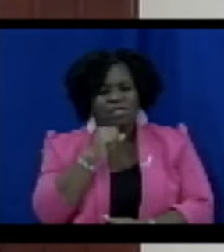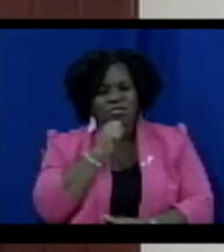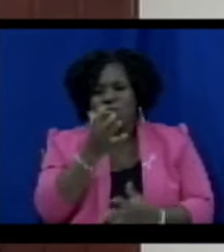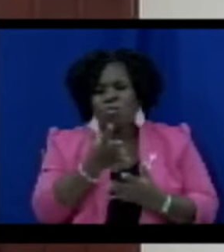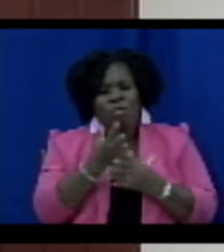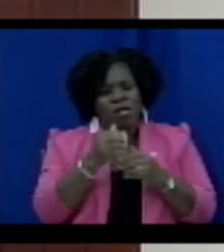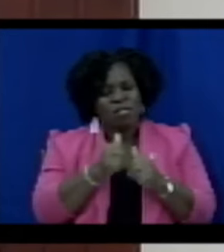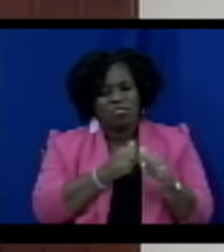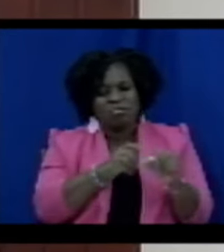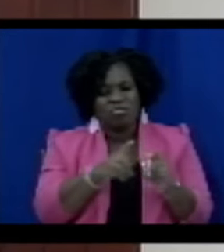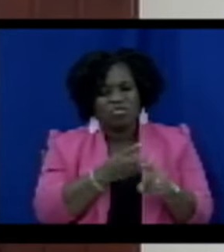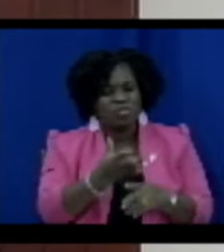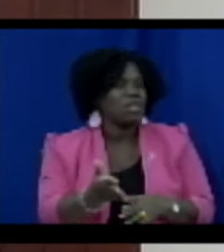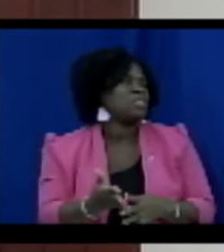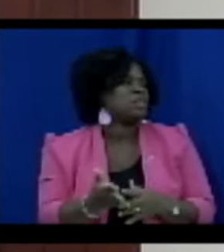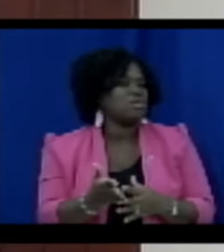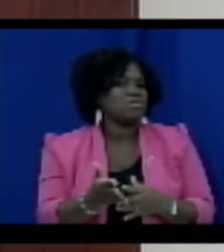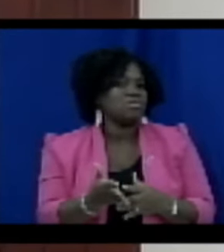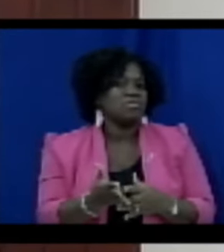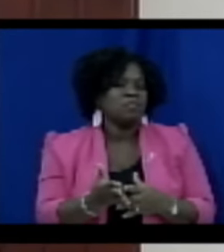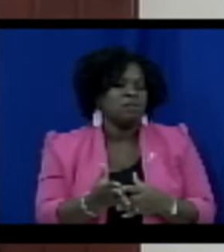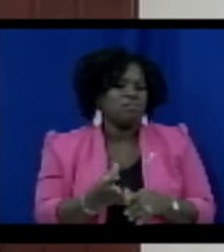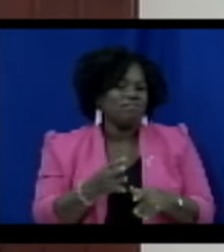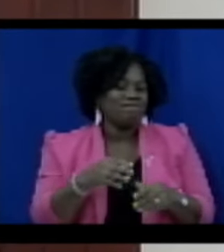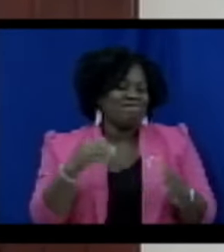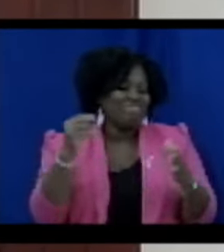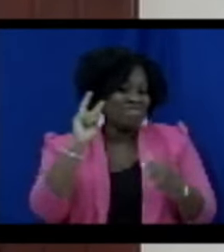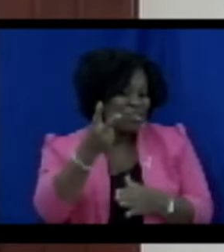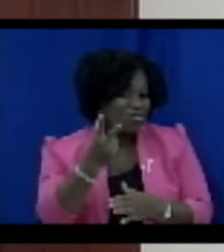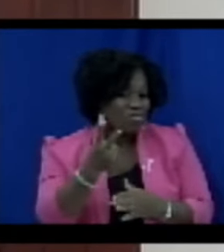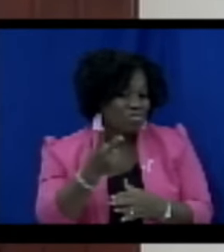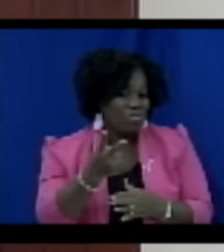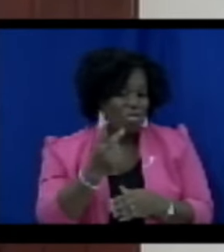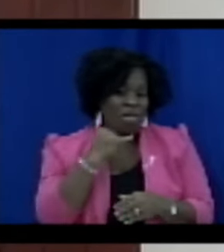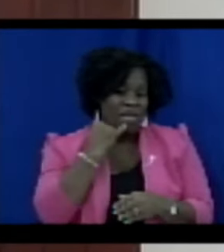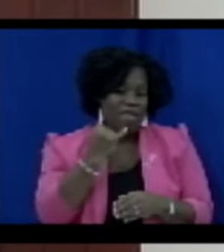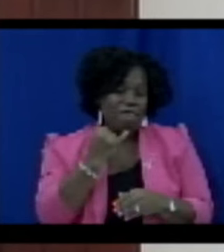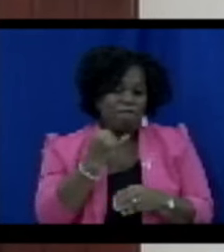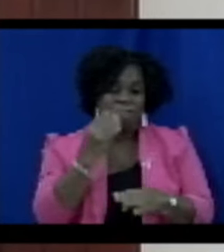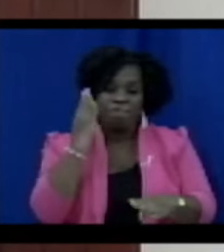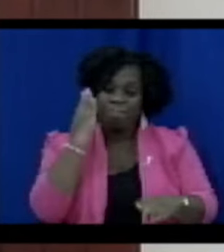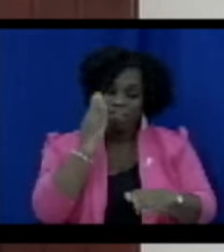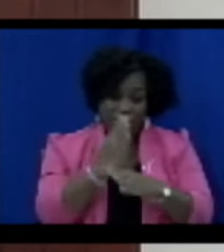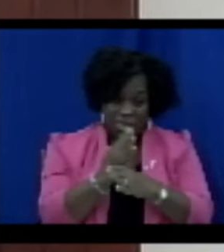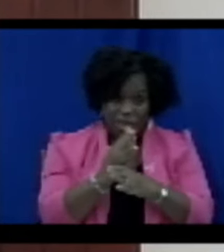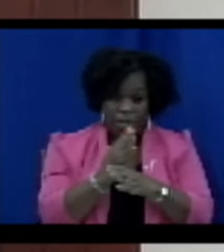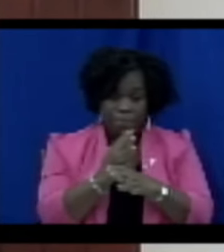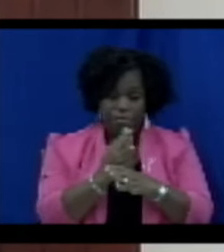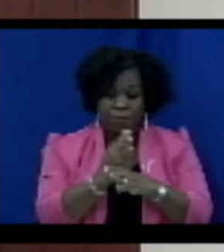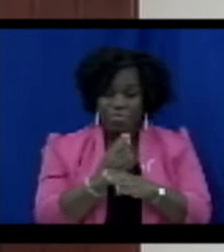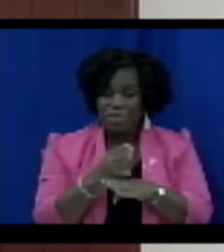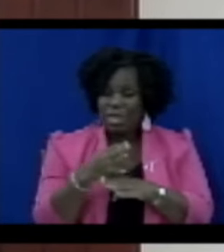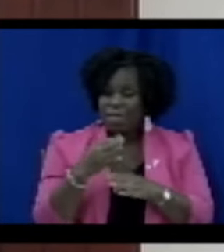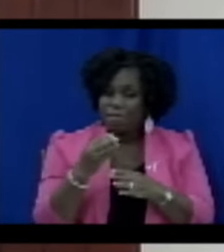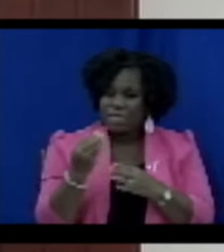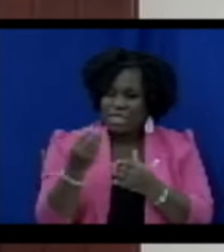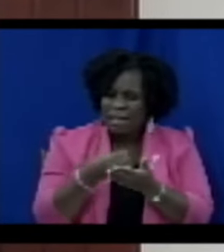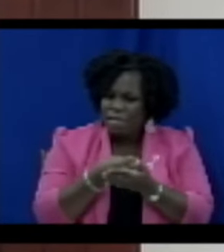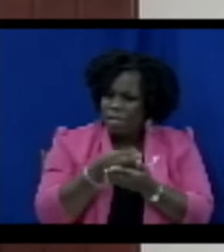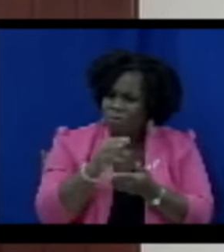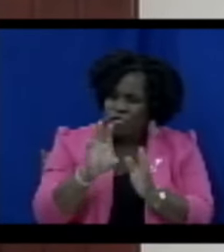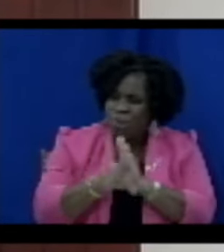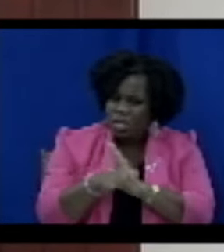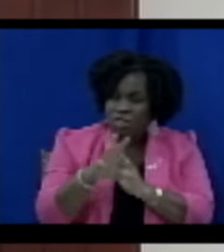seized, making them hesitant to enjoy their illicit gains. This fear of losing their assets or wealth becomes a significant